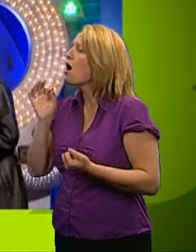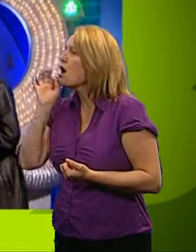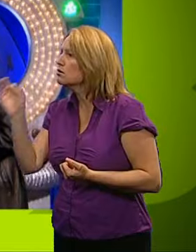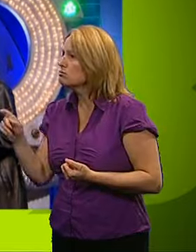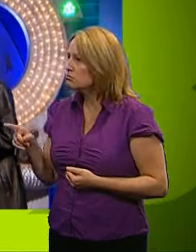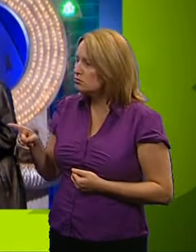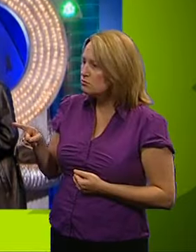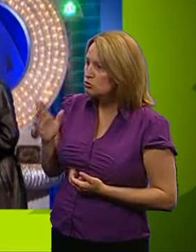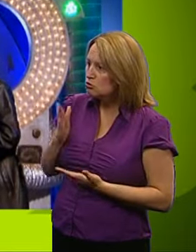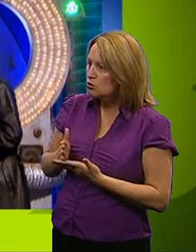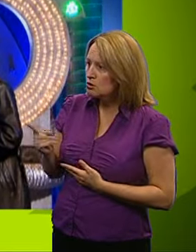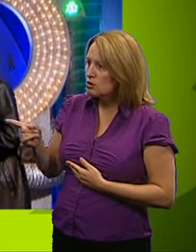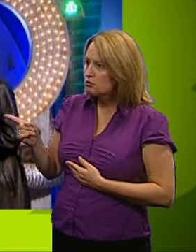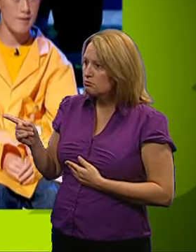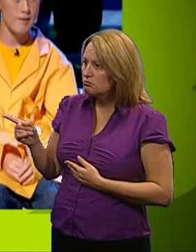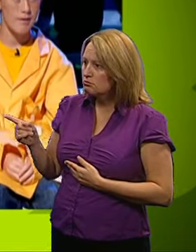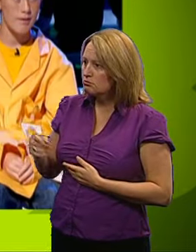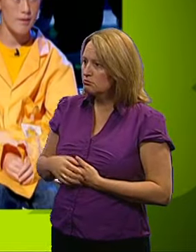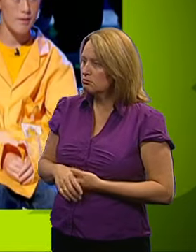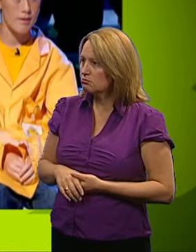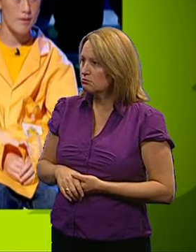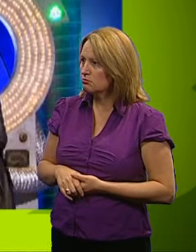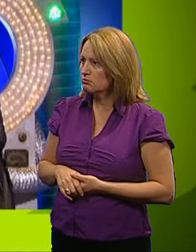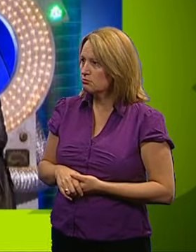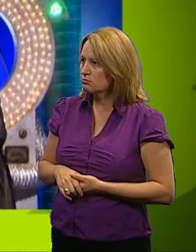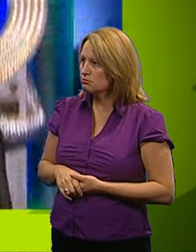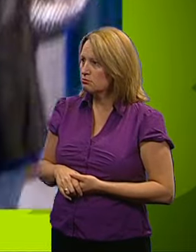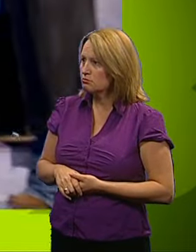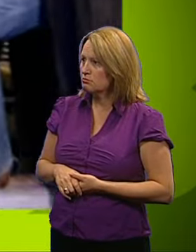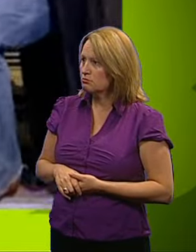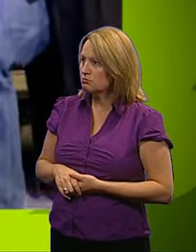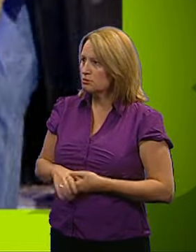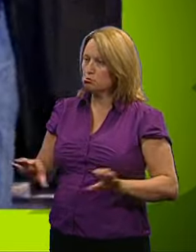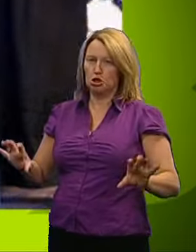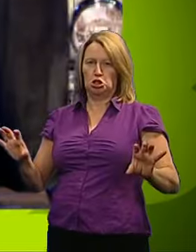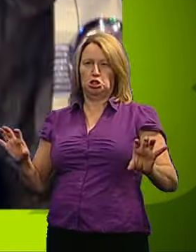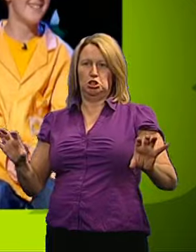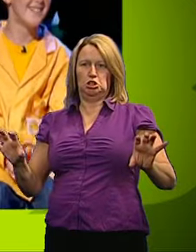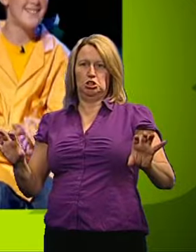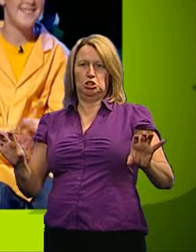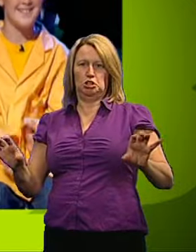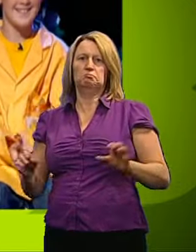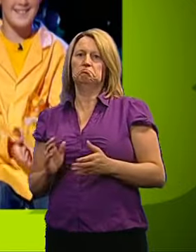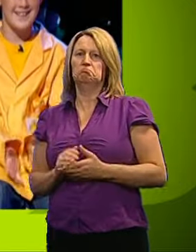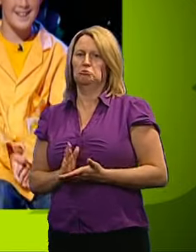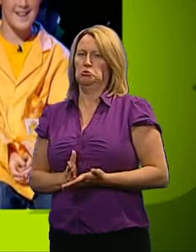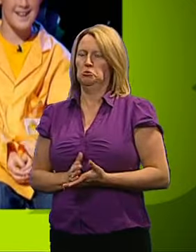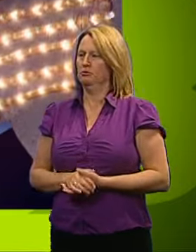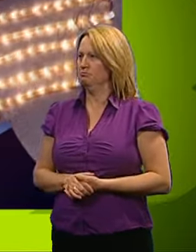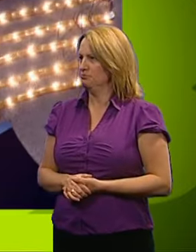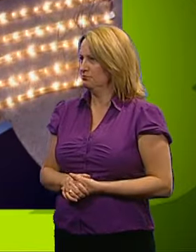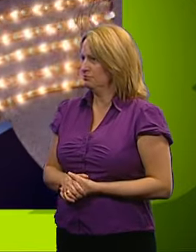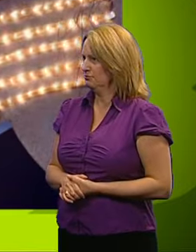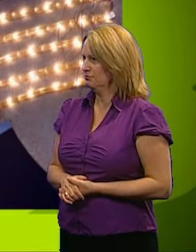think it's true. Is it true or false? It is true. It's still in the game. Well done. True.